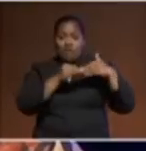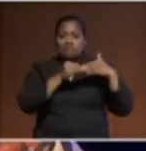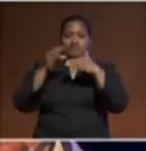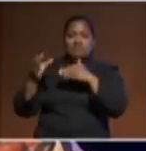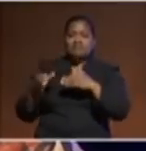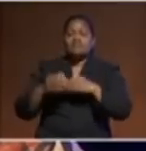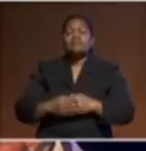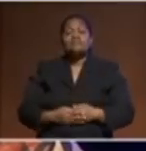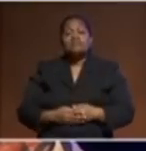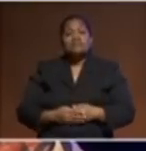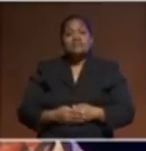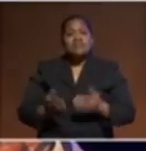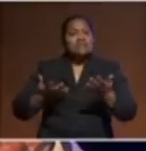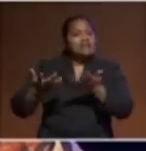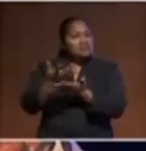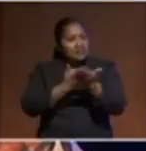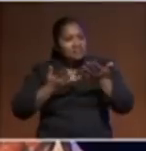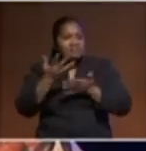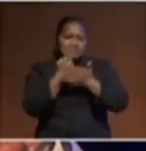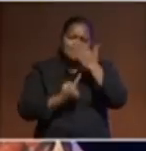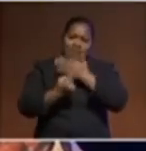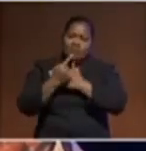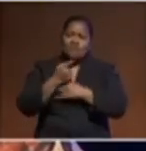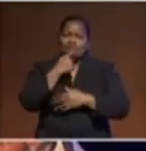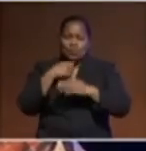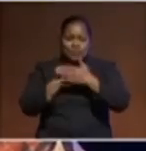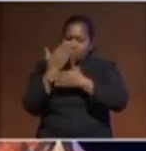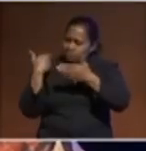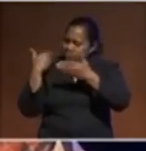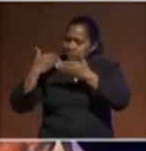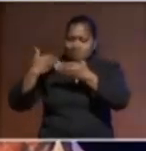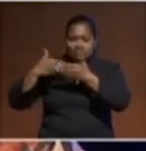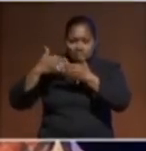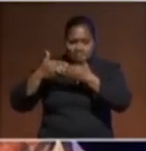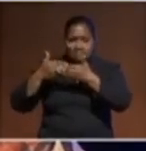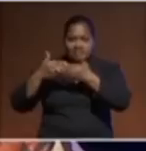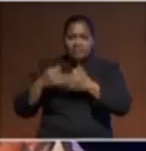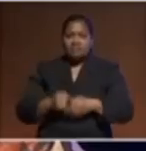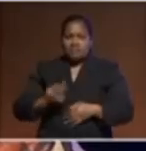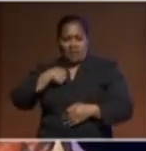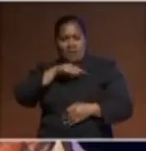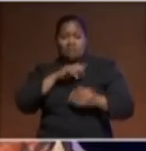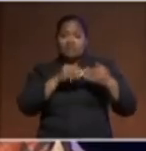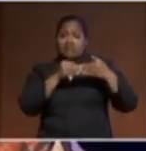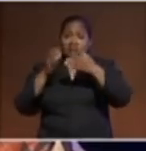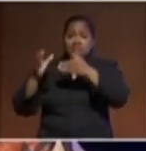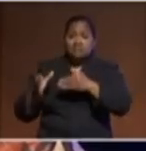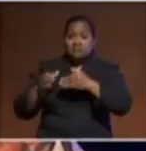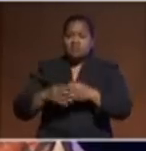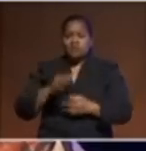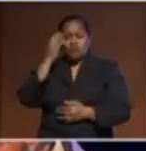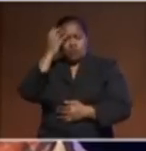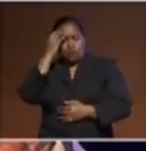The rich discussions that have taken place over the past three days have given us as leaders much to